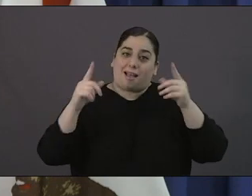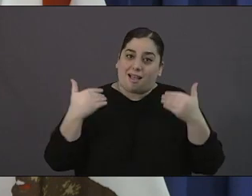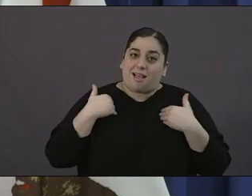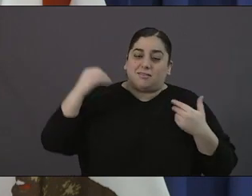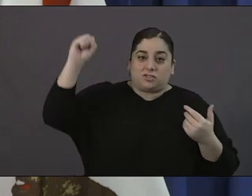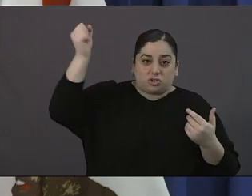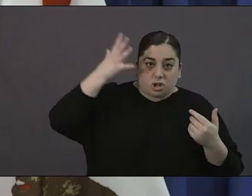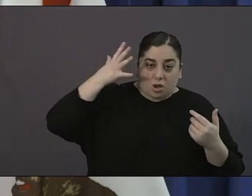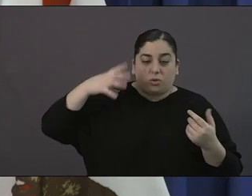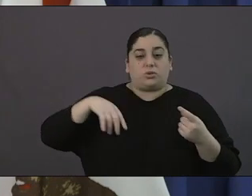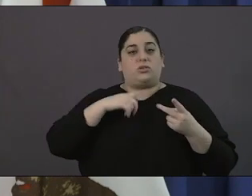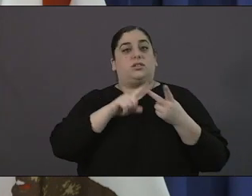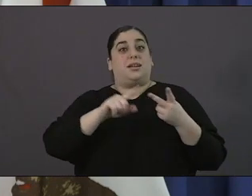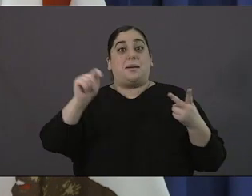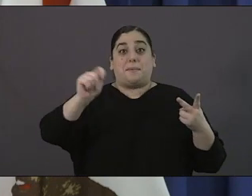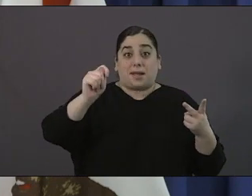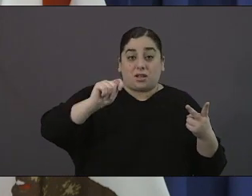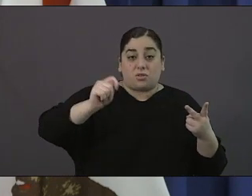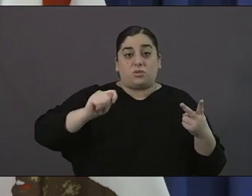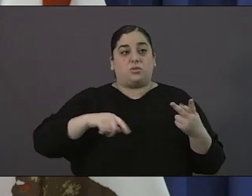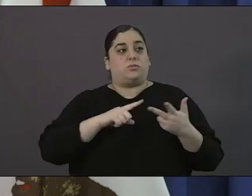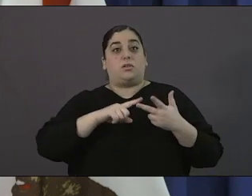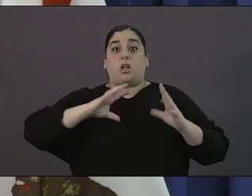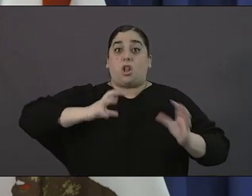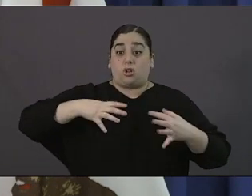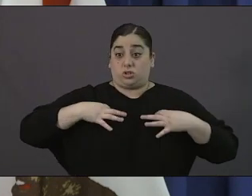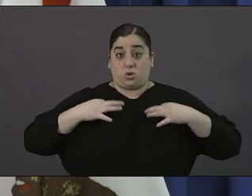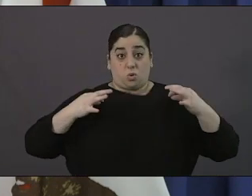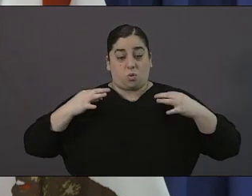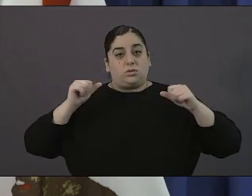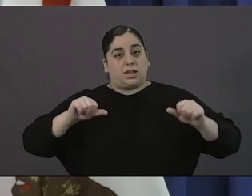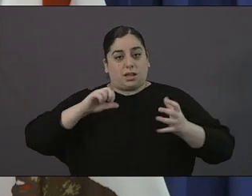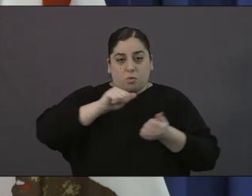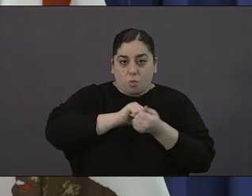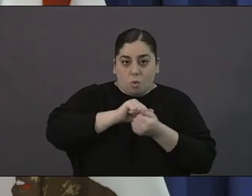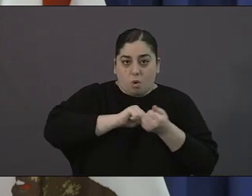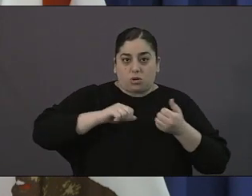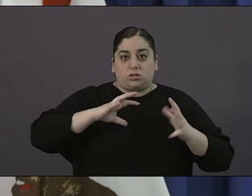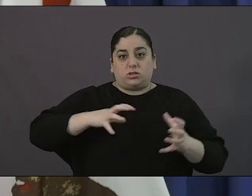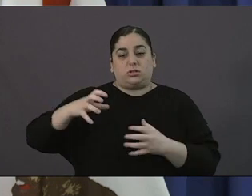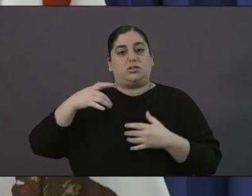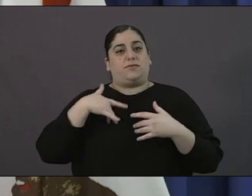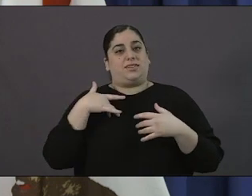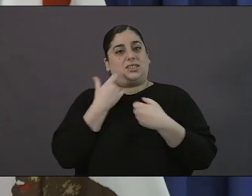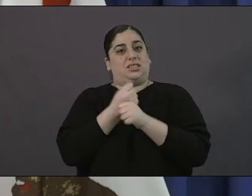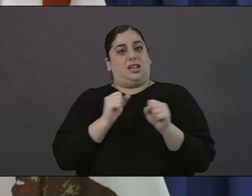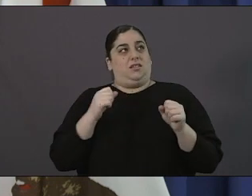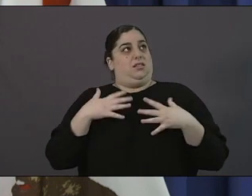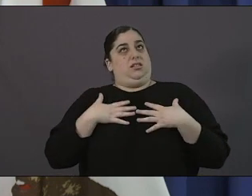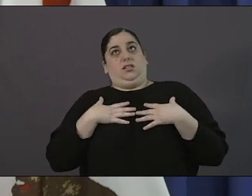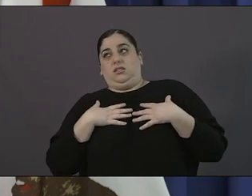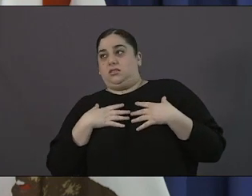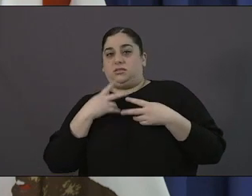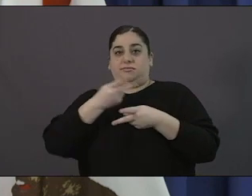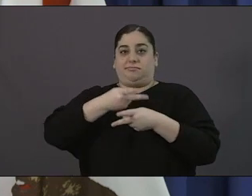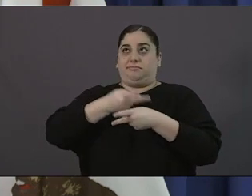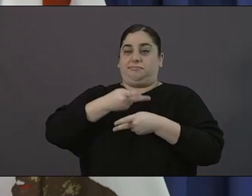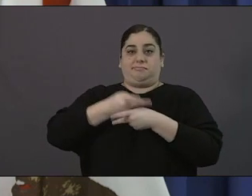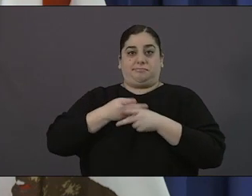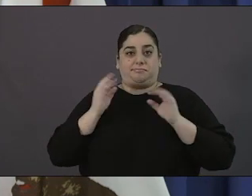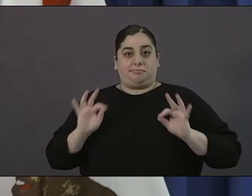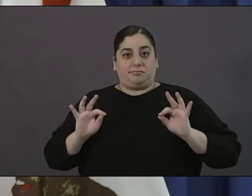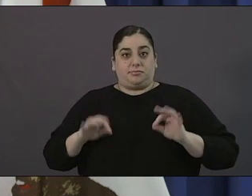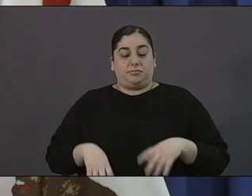can go to the restroom where they can feel safe that's another aspect of it where they can feel safe and then most importantly we